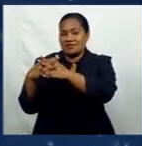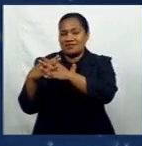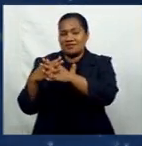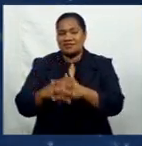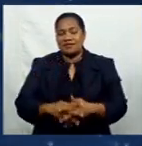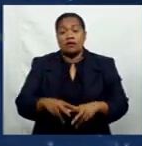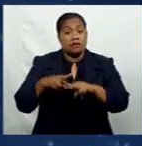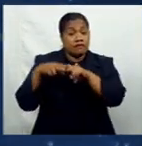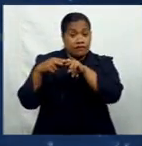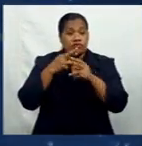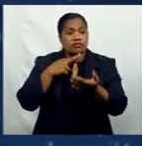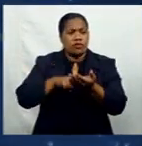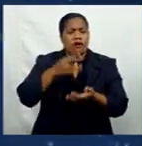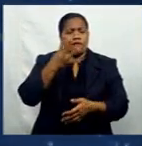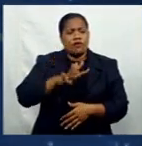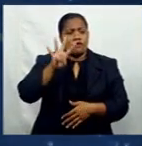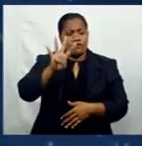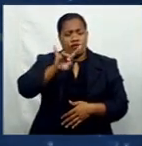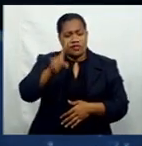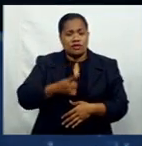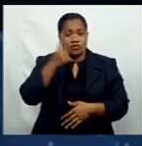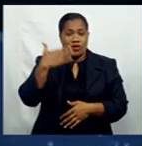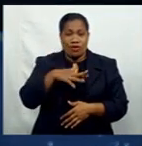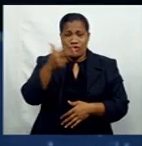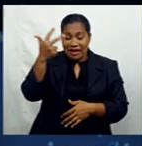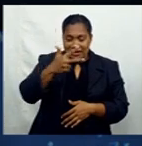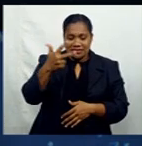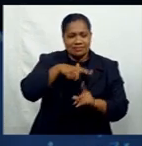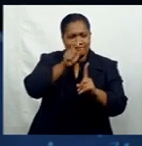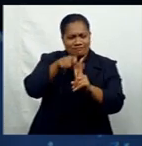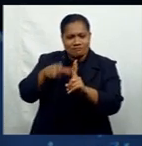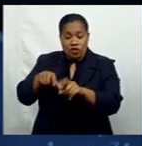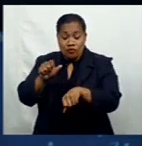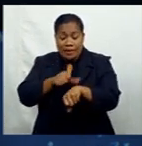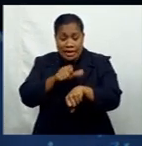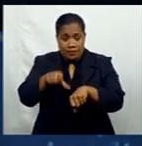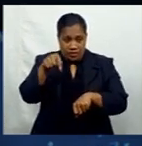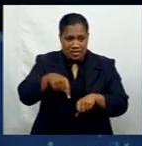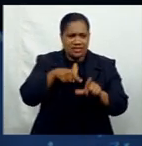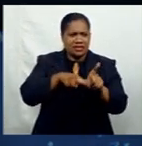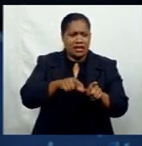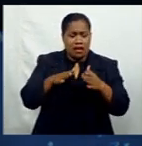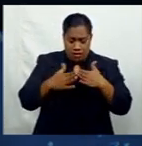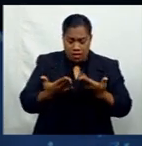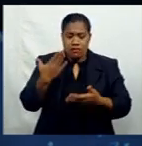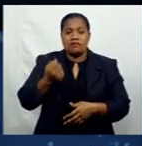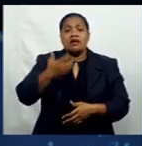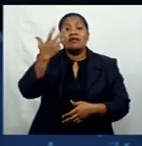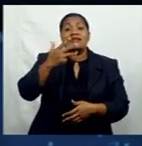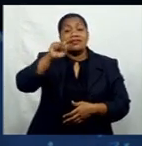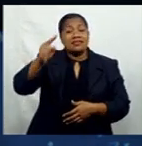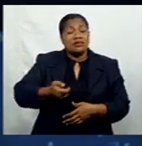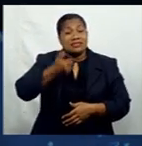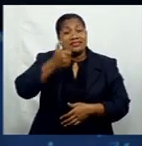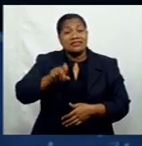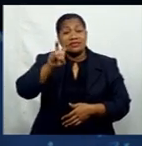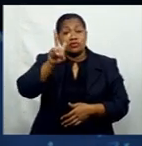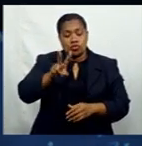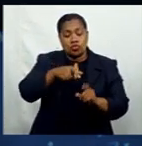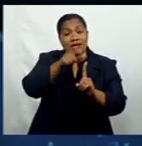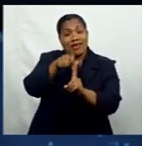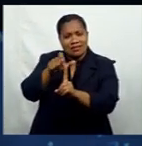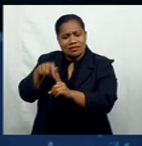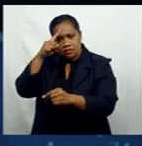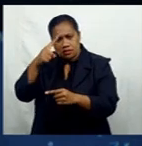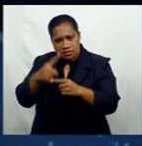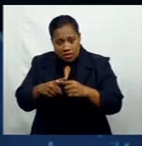has recorded 44,118 cases since April this year. There are now 19,062 active cases with